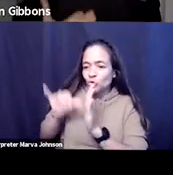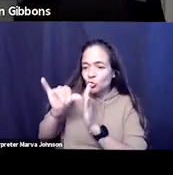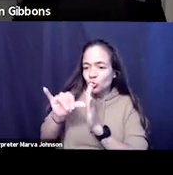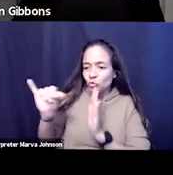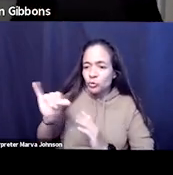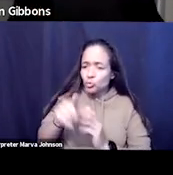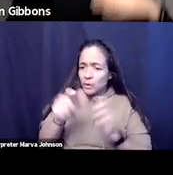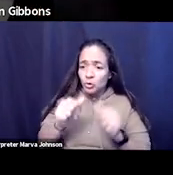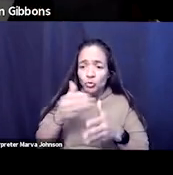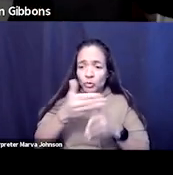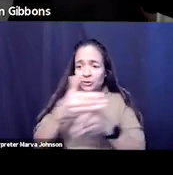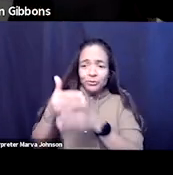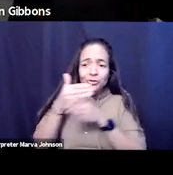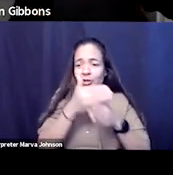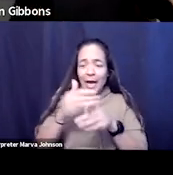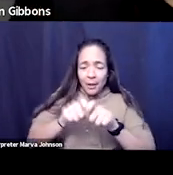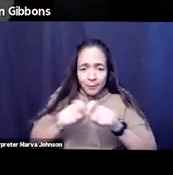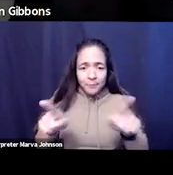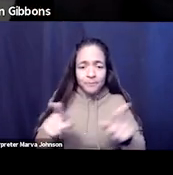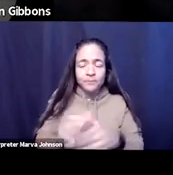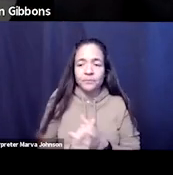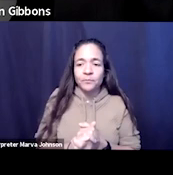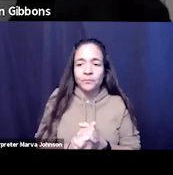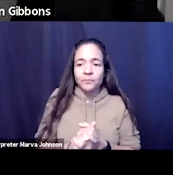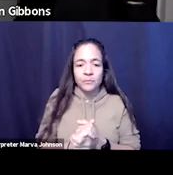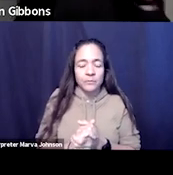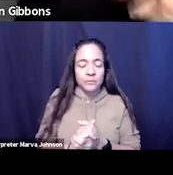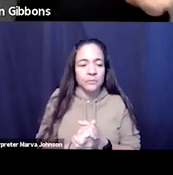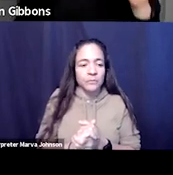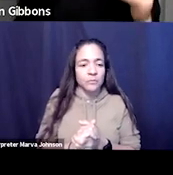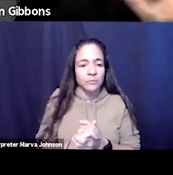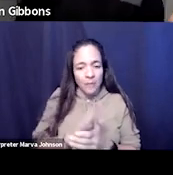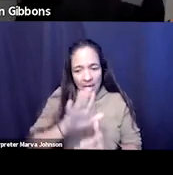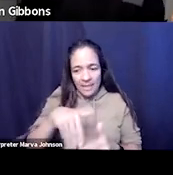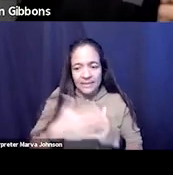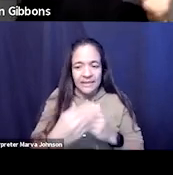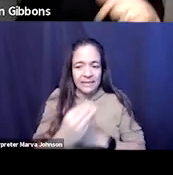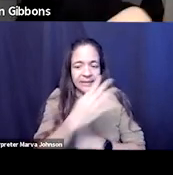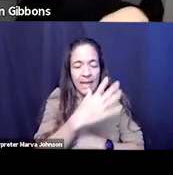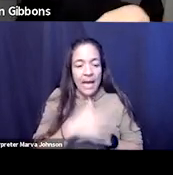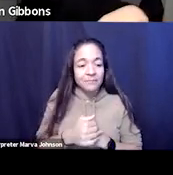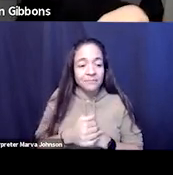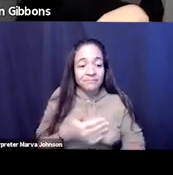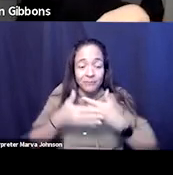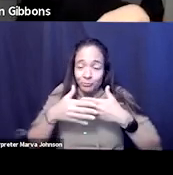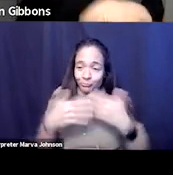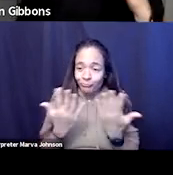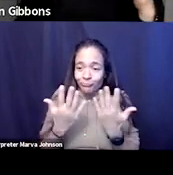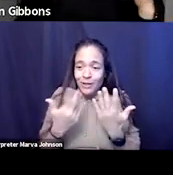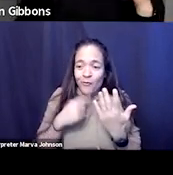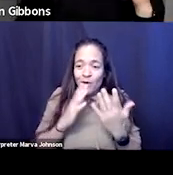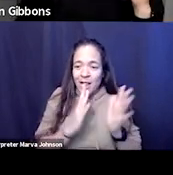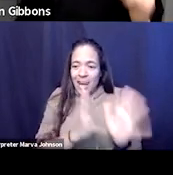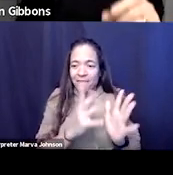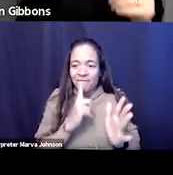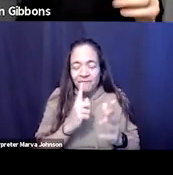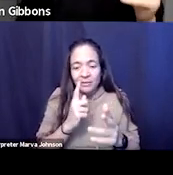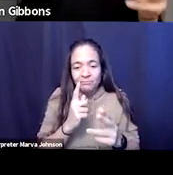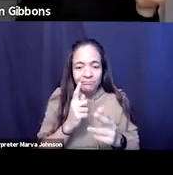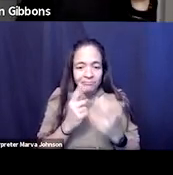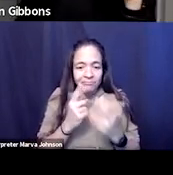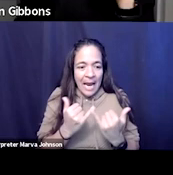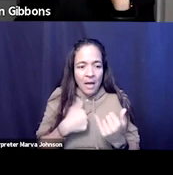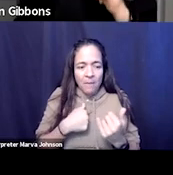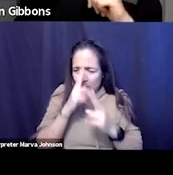share that as well all right mr t if we can take it forward com network v so here's the slide we're going to sit on for the next little bit it's my great